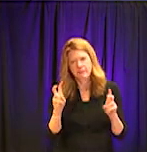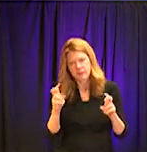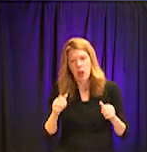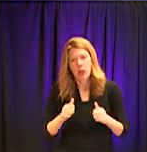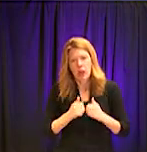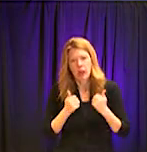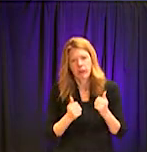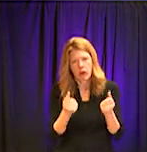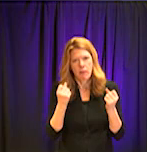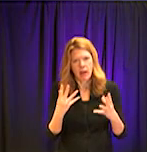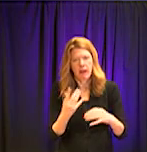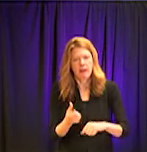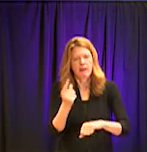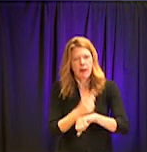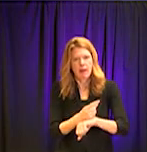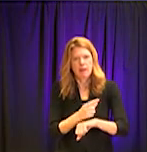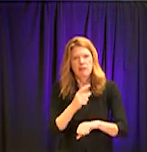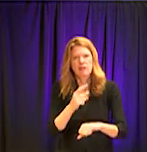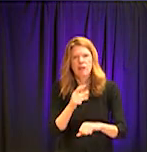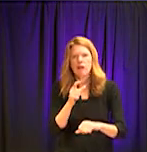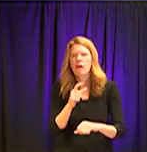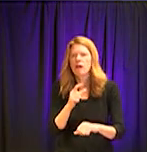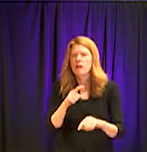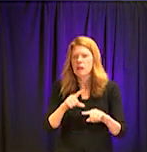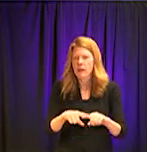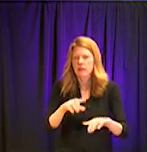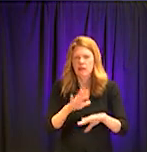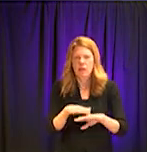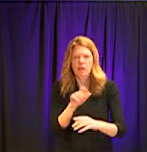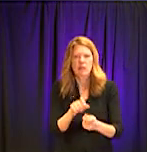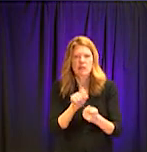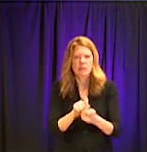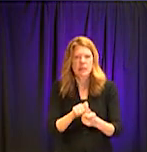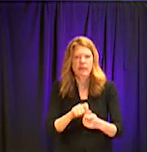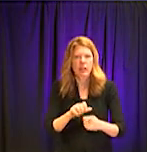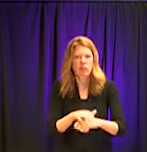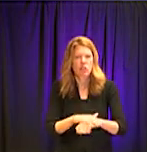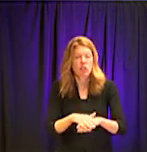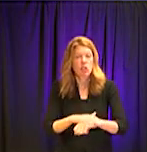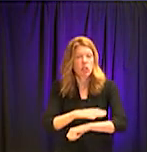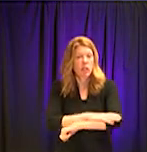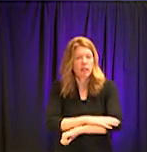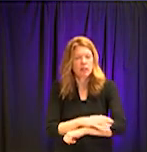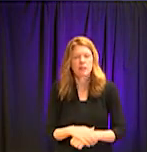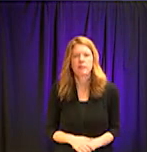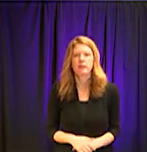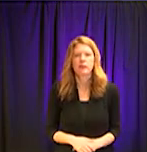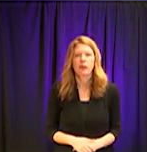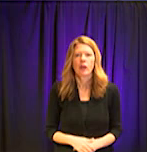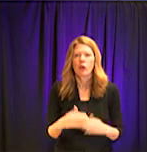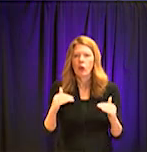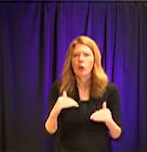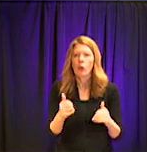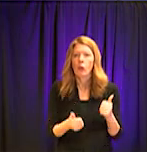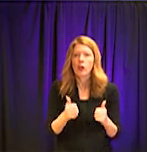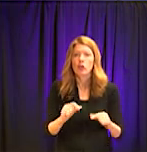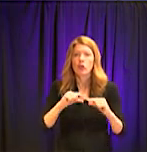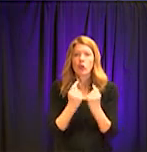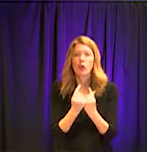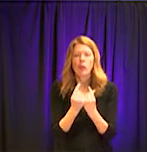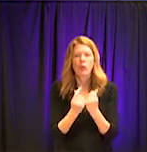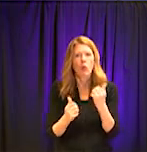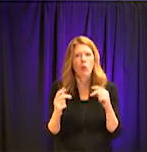on the type of surface. And so that that's very much worrisome to us. Um, who is at risk? That same risk group. Yes. Over 60